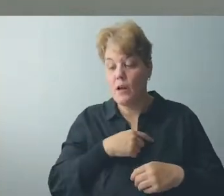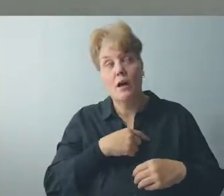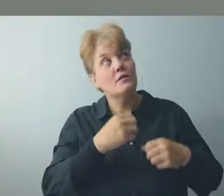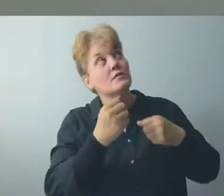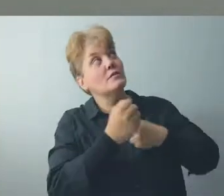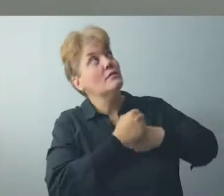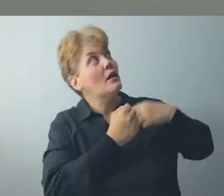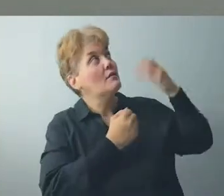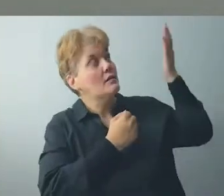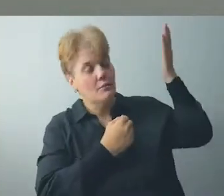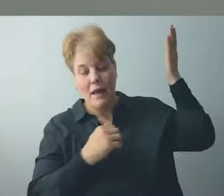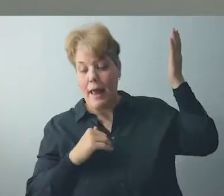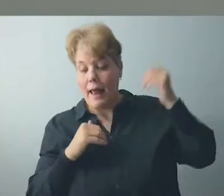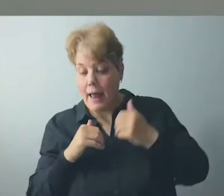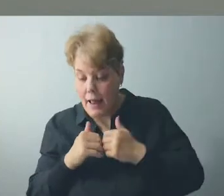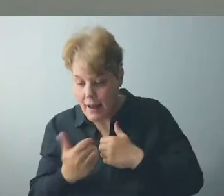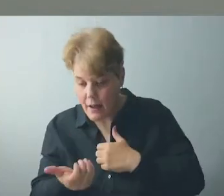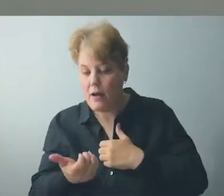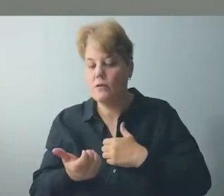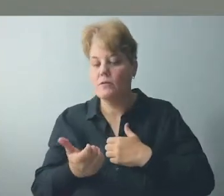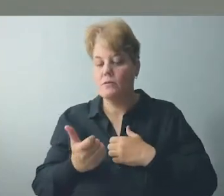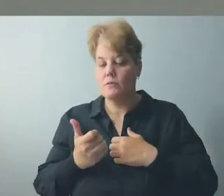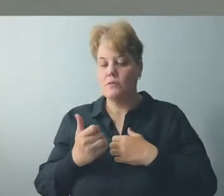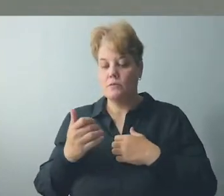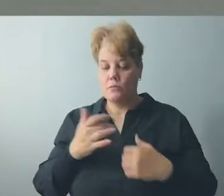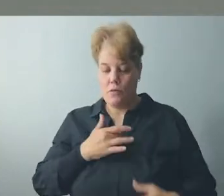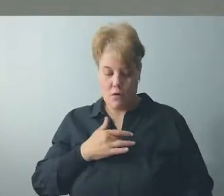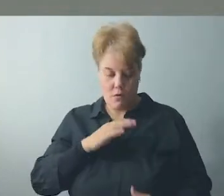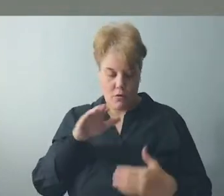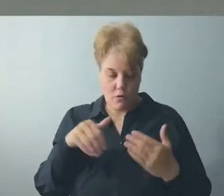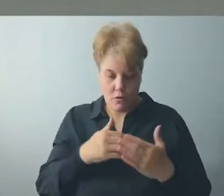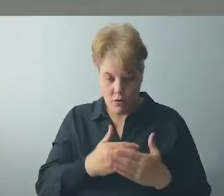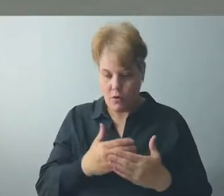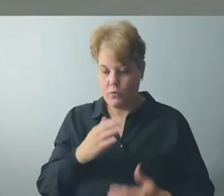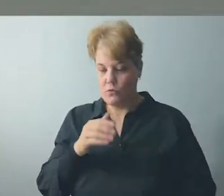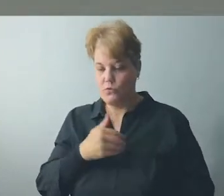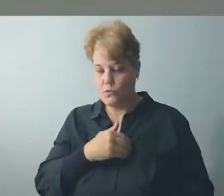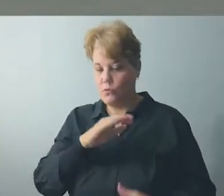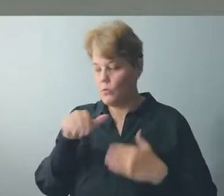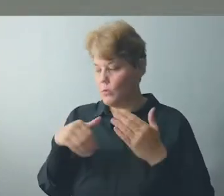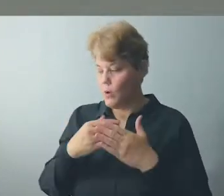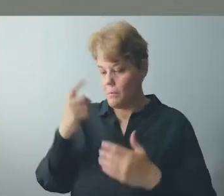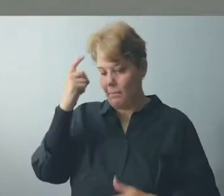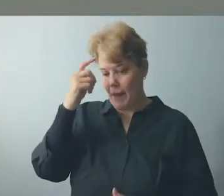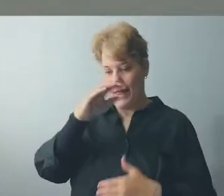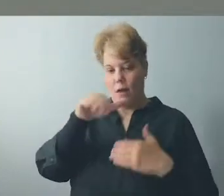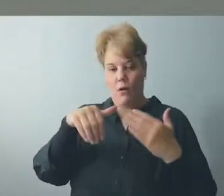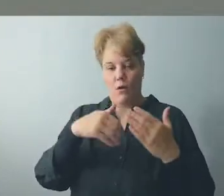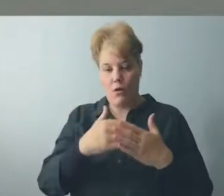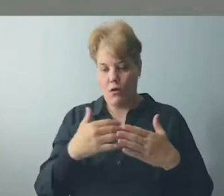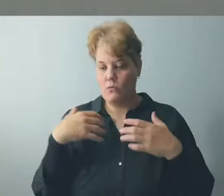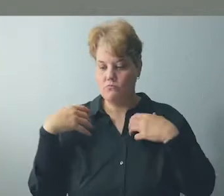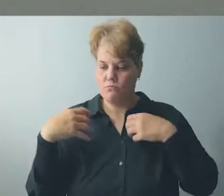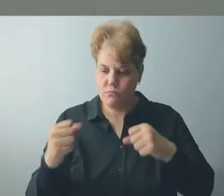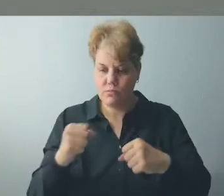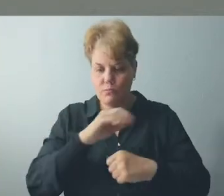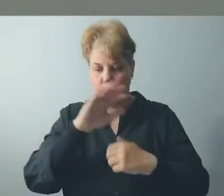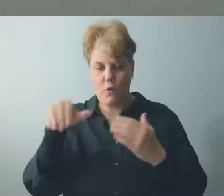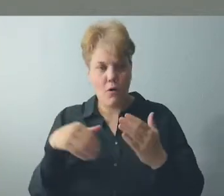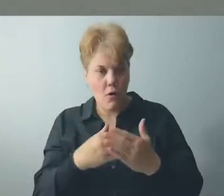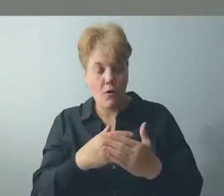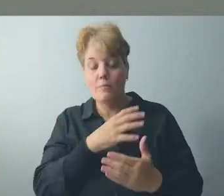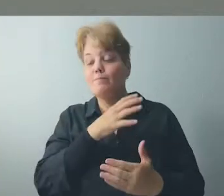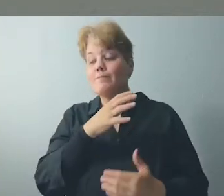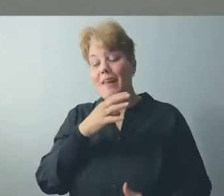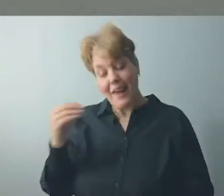and to love your neighbor as yourself. At this point in life, I think I'm honestly able to say that